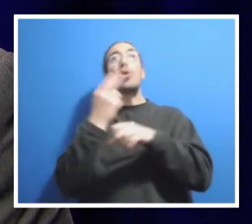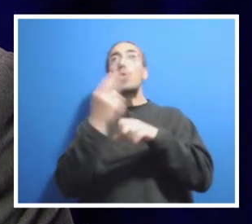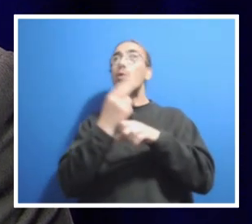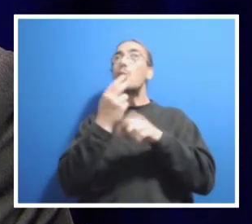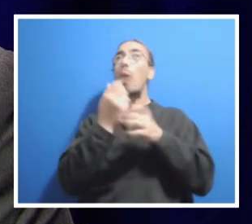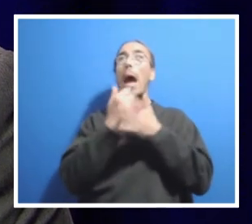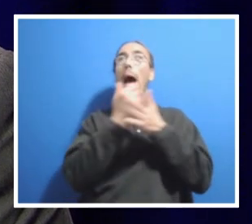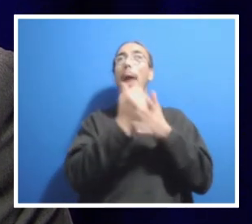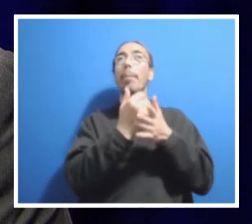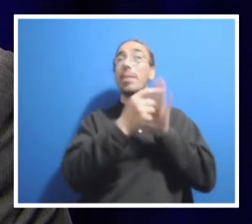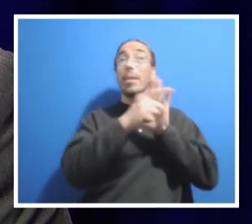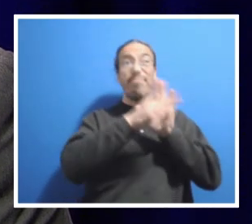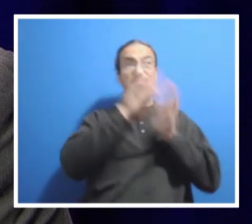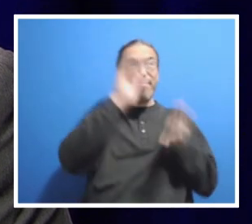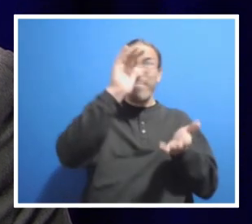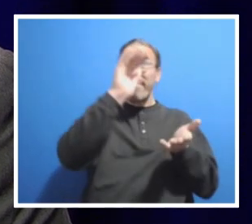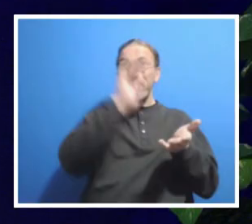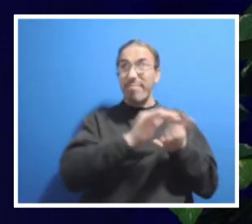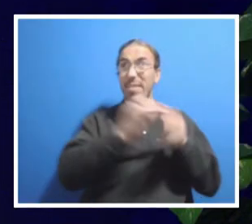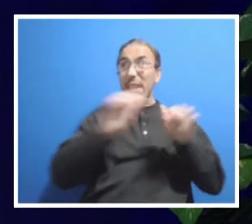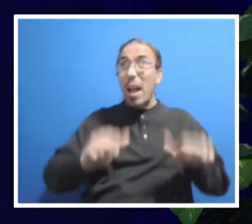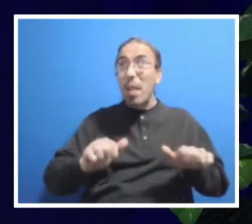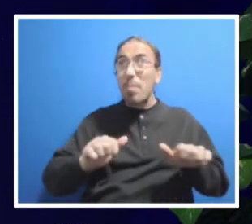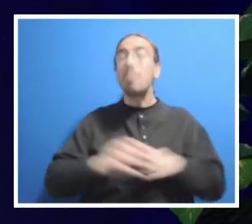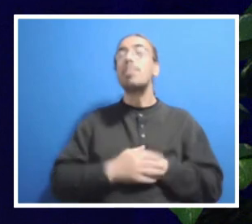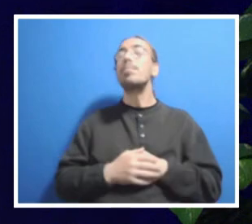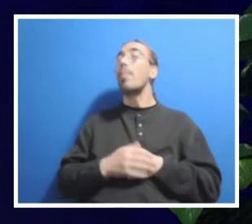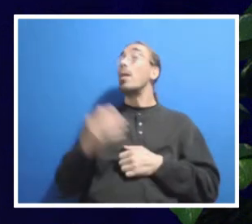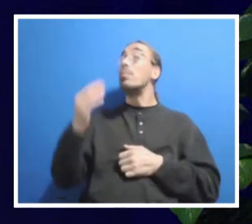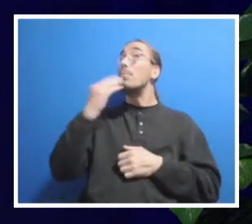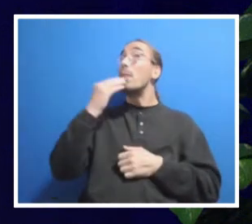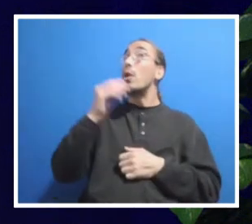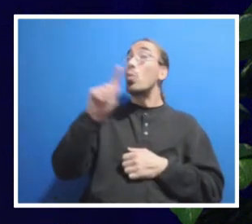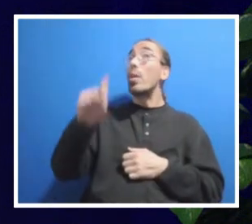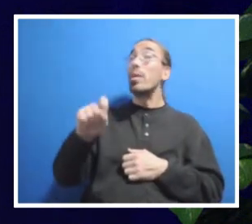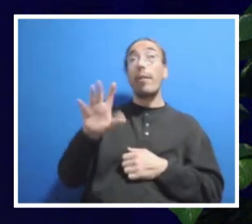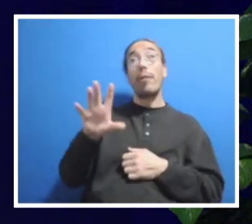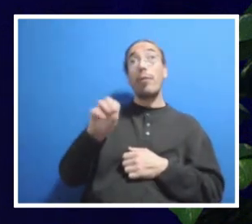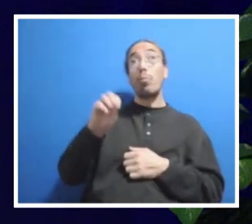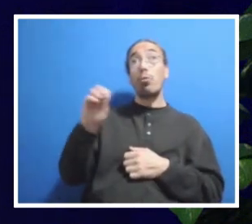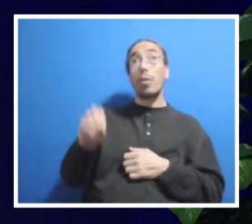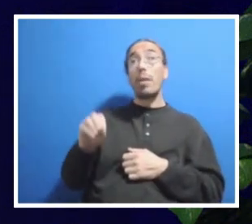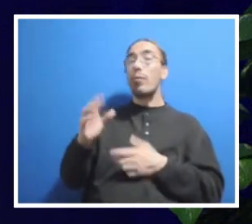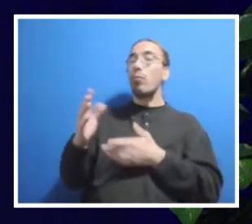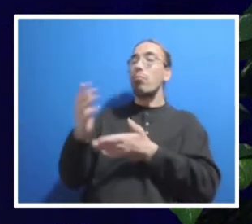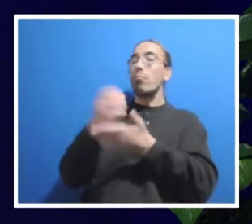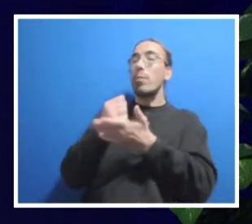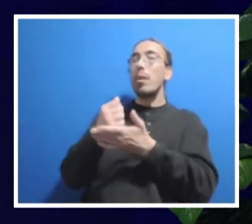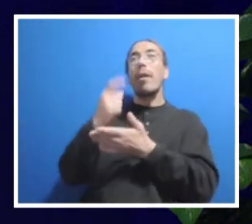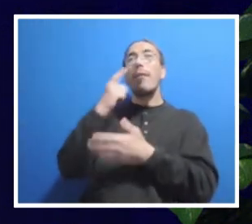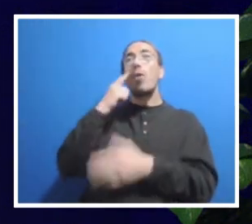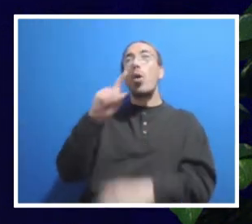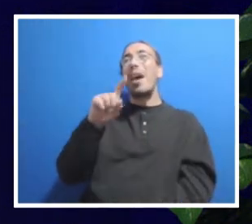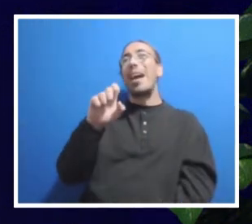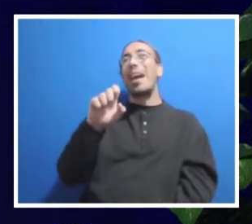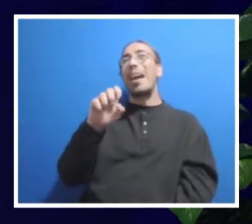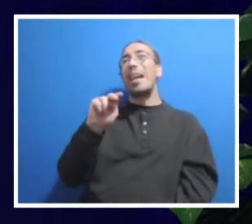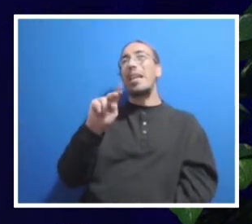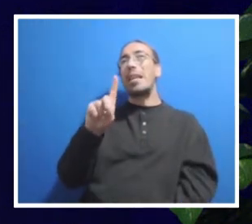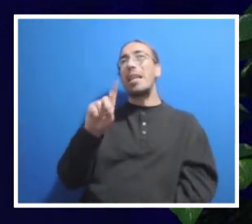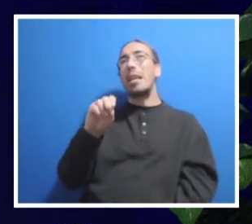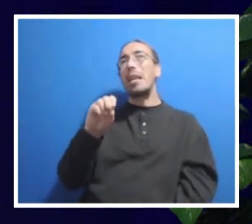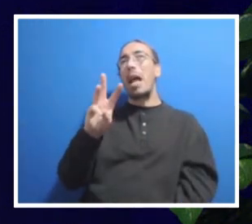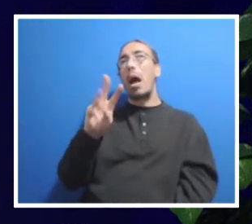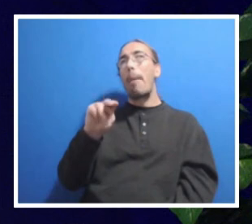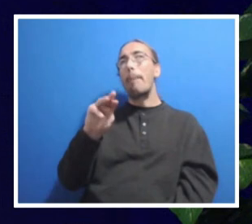It's a great question. So 50% of what we raised goes into endowments. And we are so grateful for every dollar